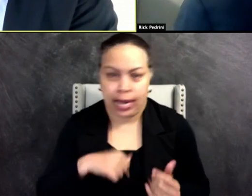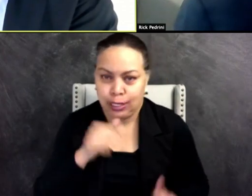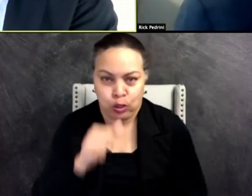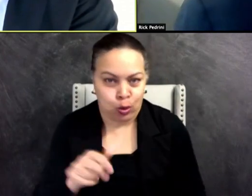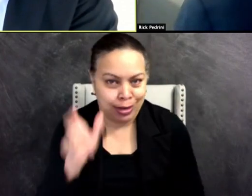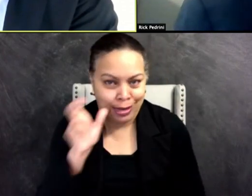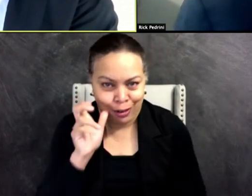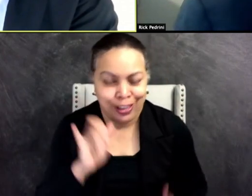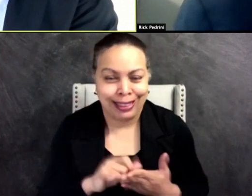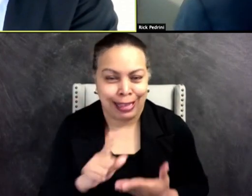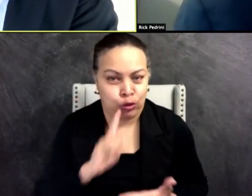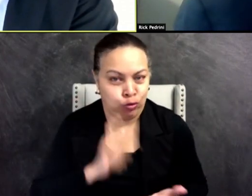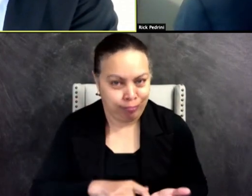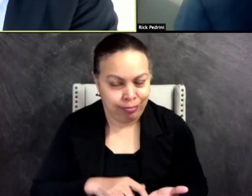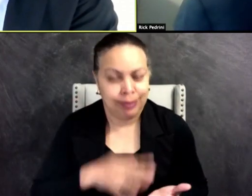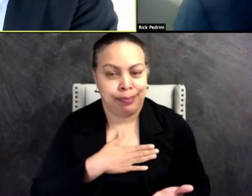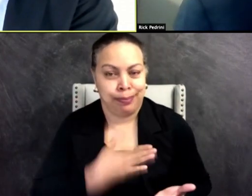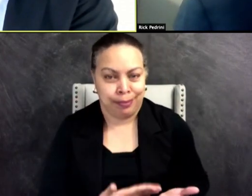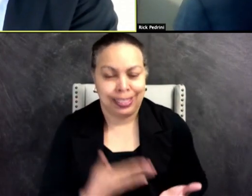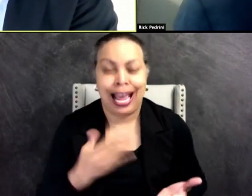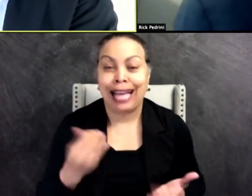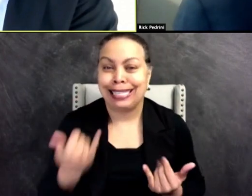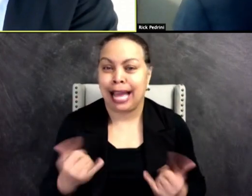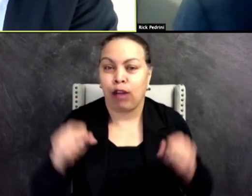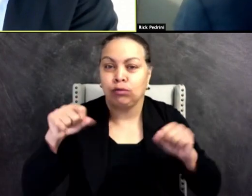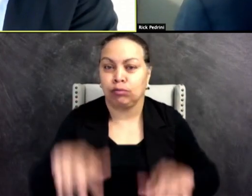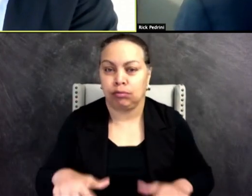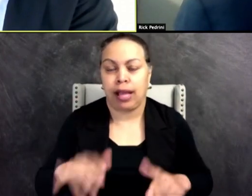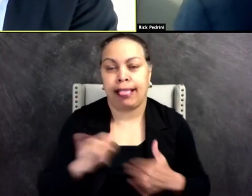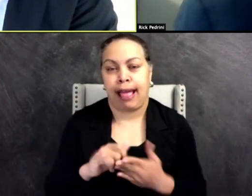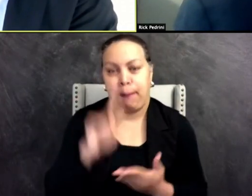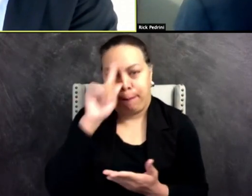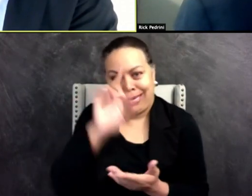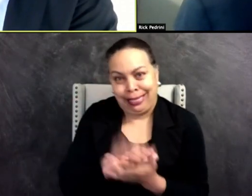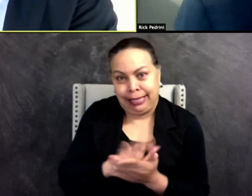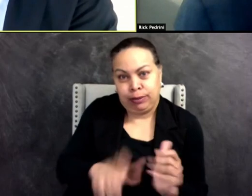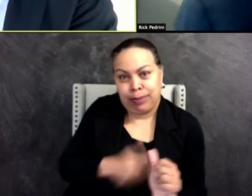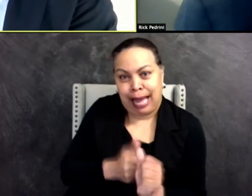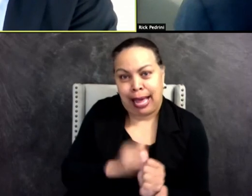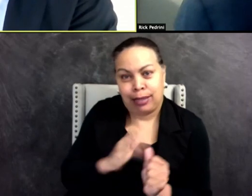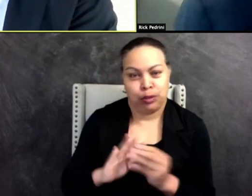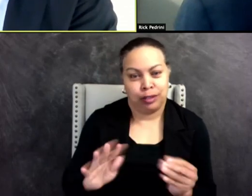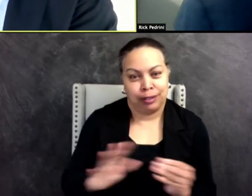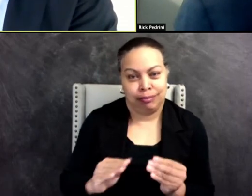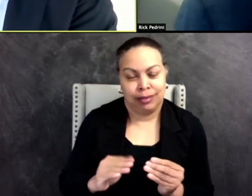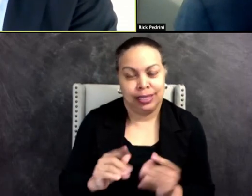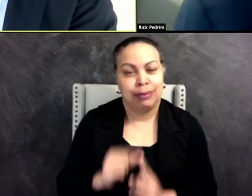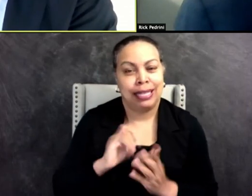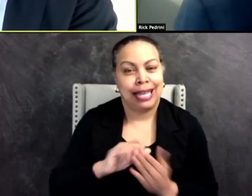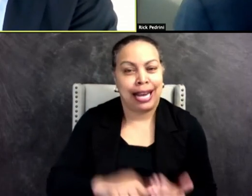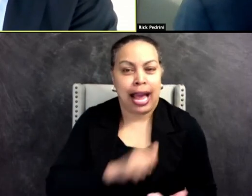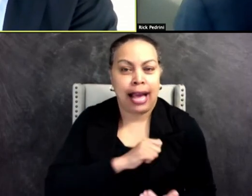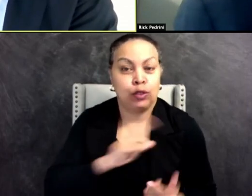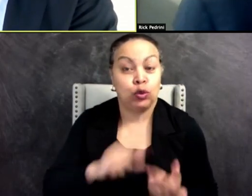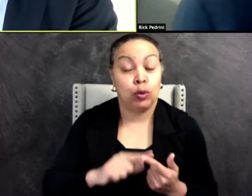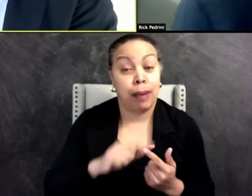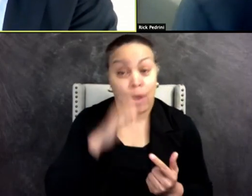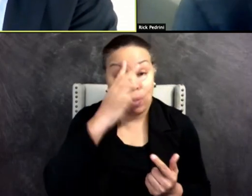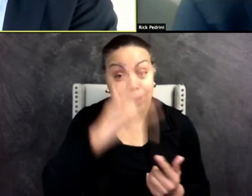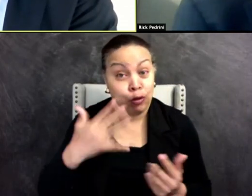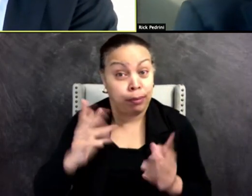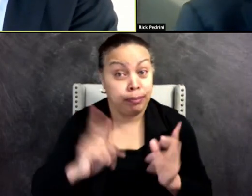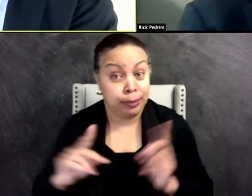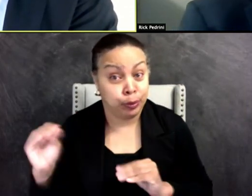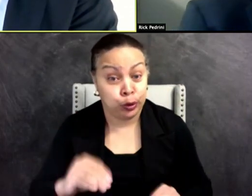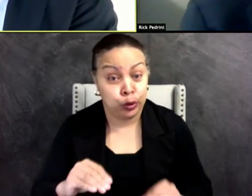that you acknowledge and now disavow the core beliefs that drive your remarks, especially the attitudes about immigrants, minorities,